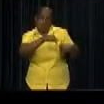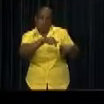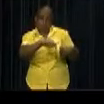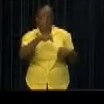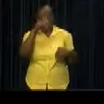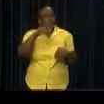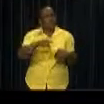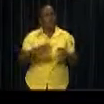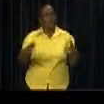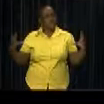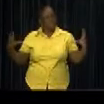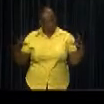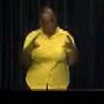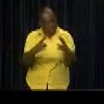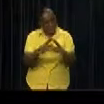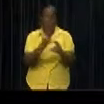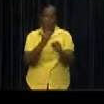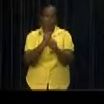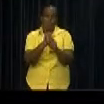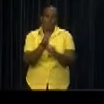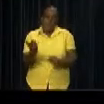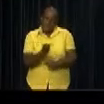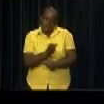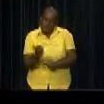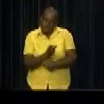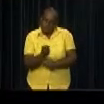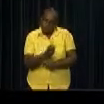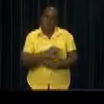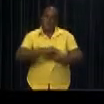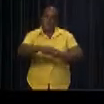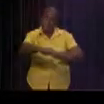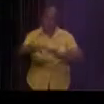be given to the bilateral relationship between the two countries.